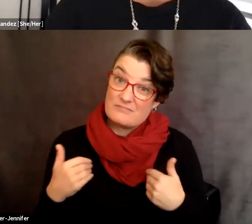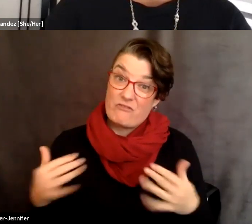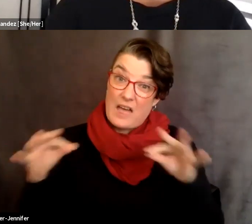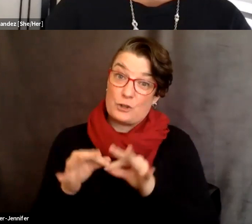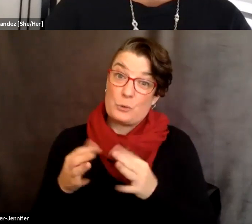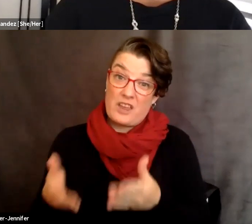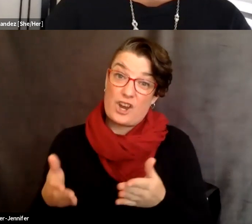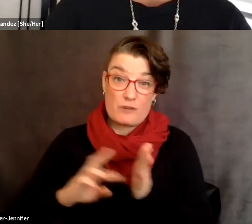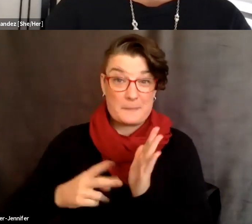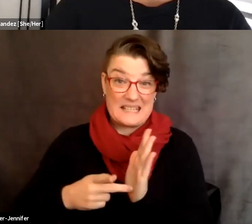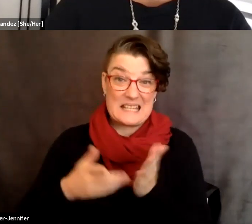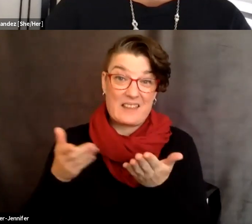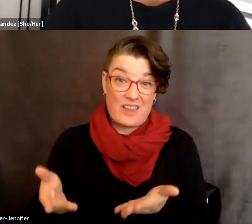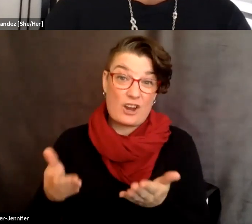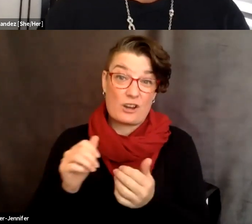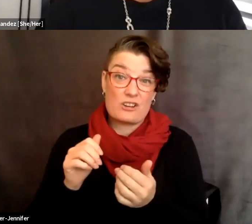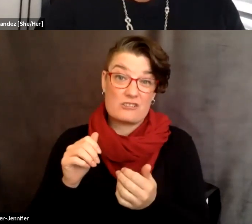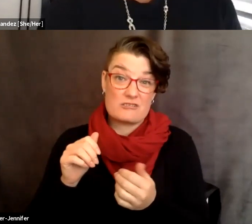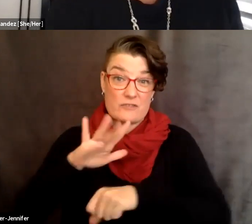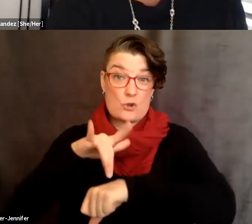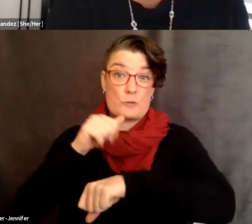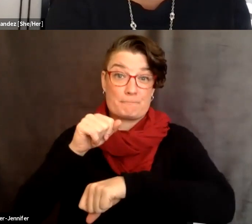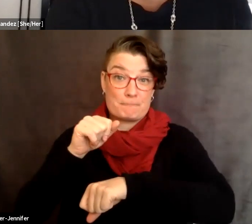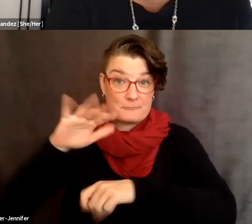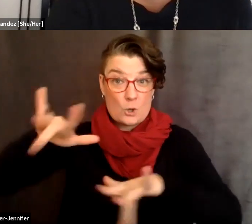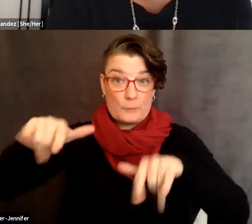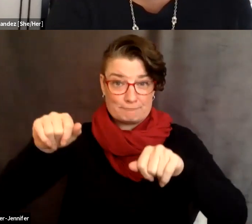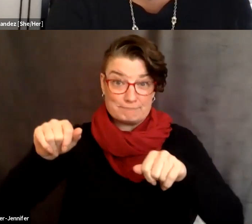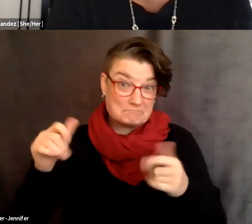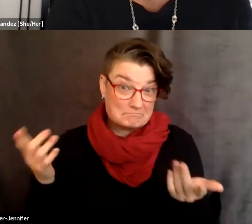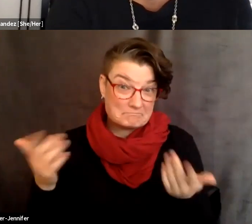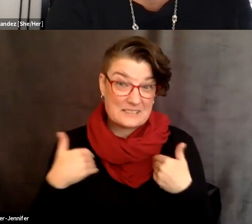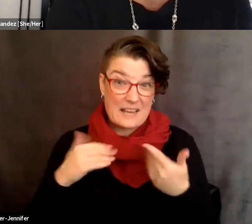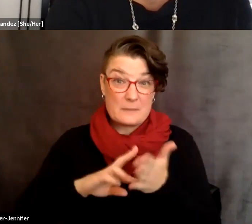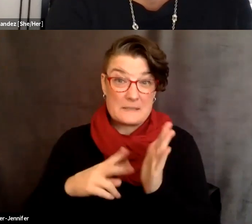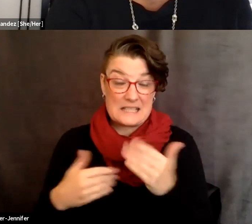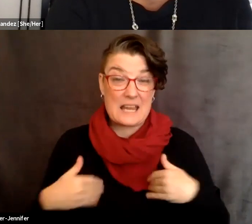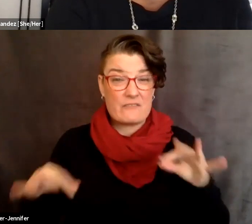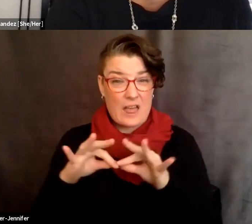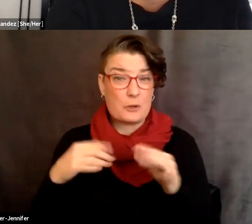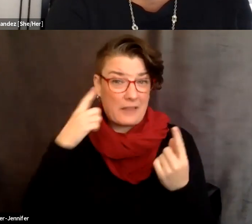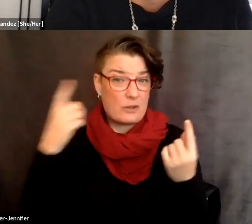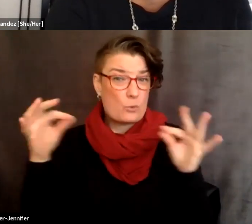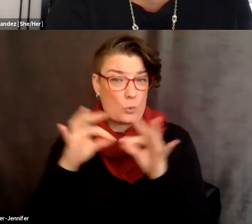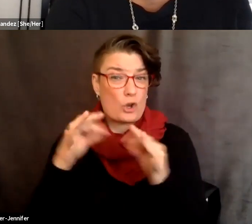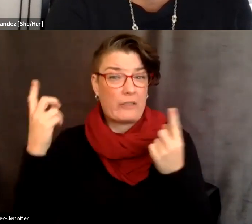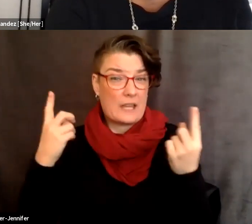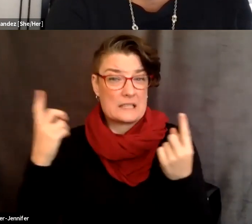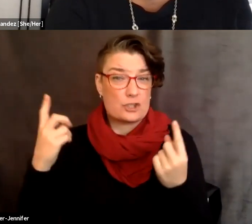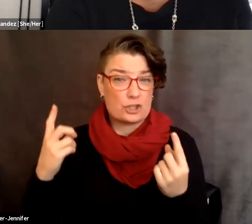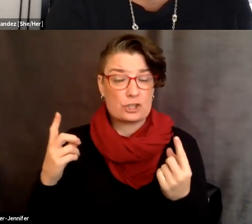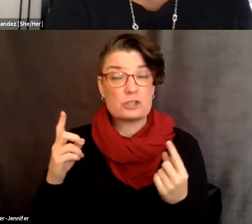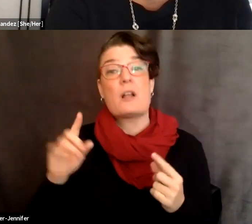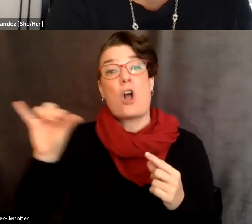meaning in absence at times. Um, so I do think it's worth considering. Um, I also think that we can look to,